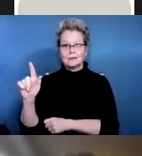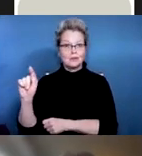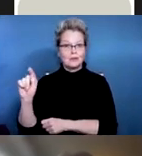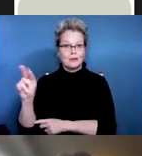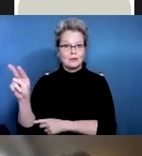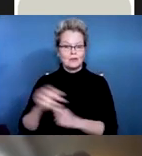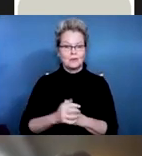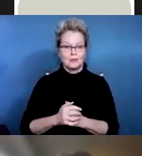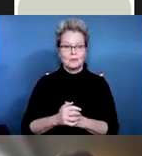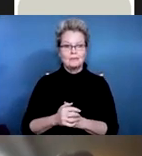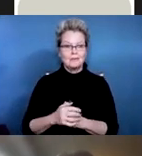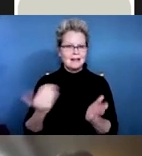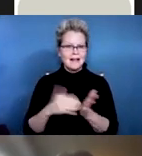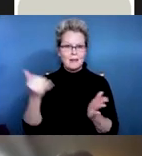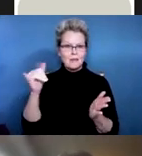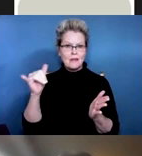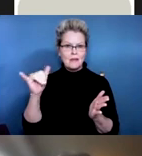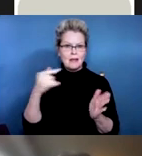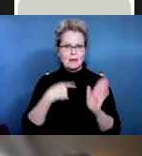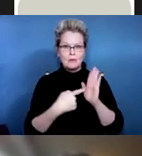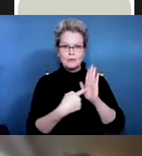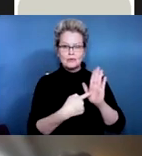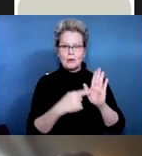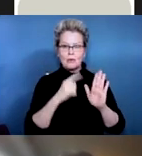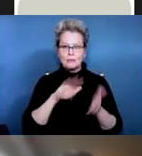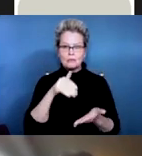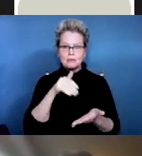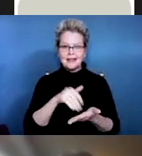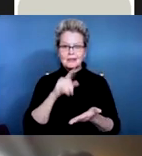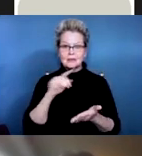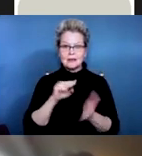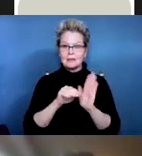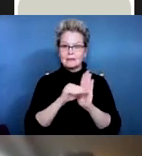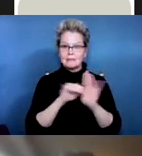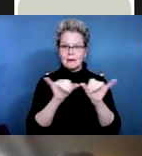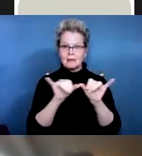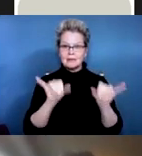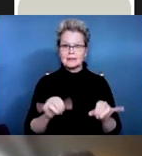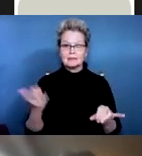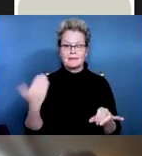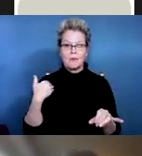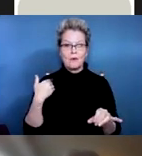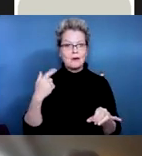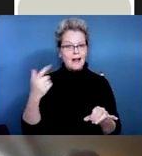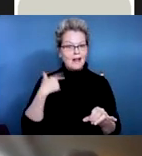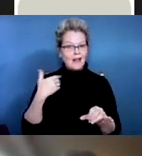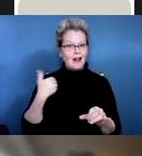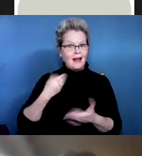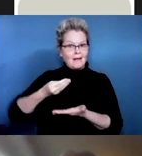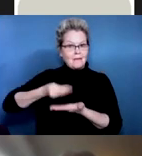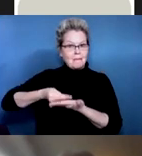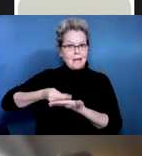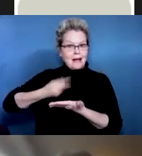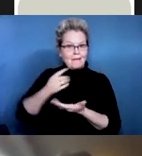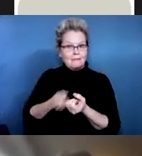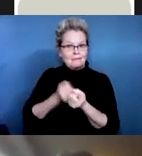The yellow ones represent ones that have been model systems in the past and are funded for this cycle. The